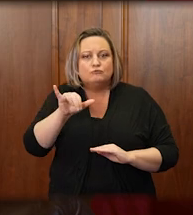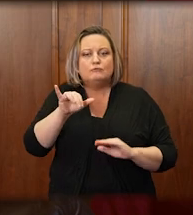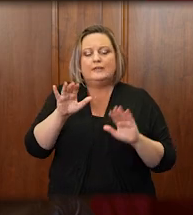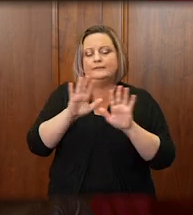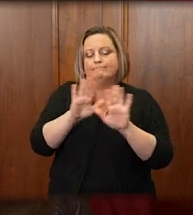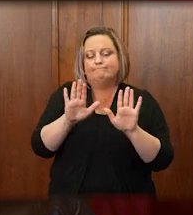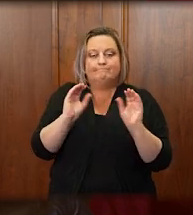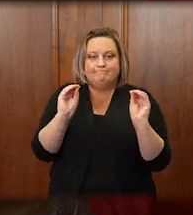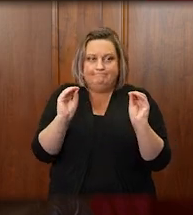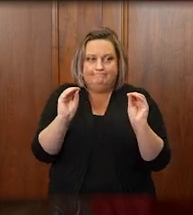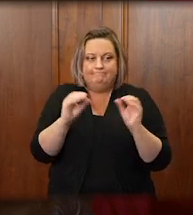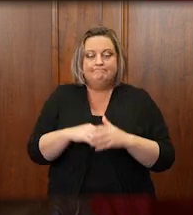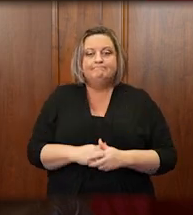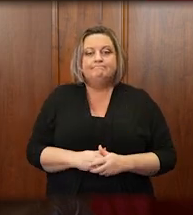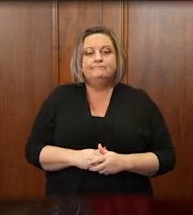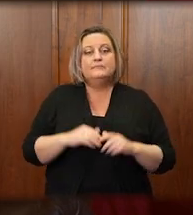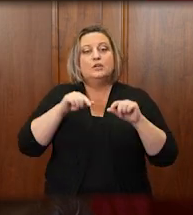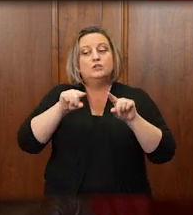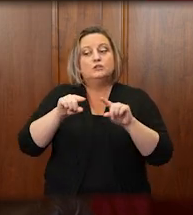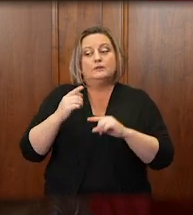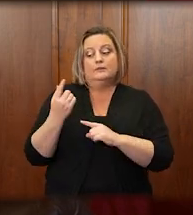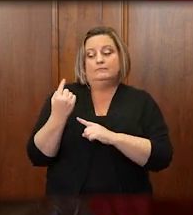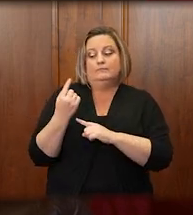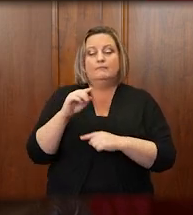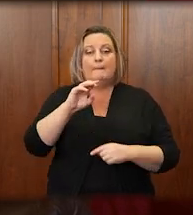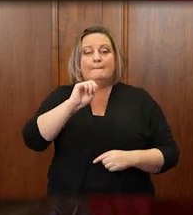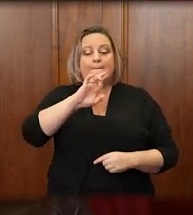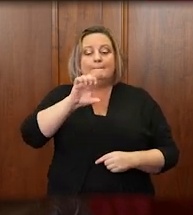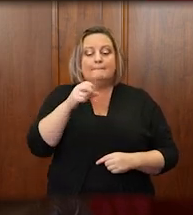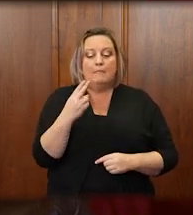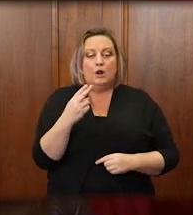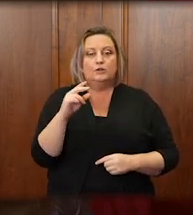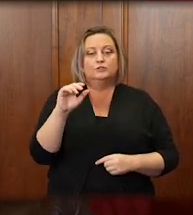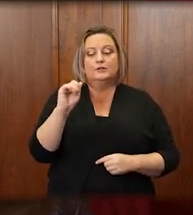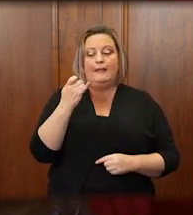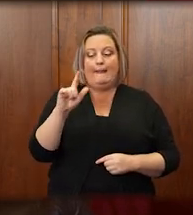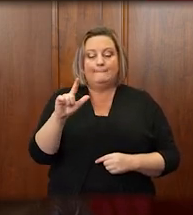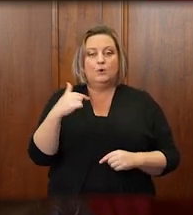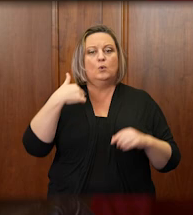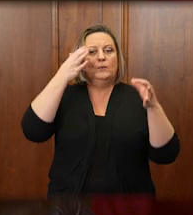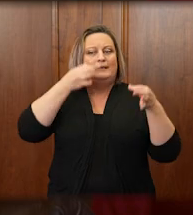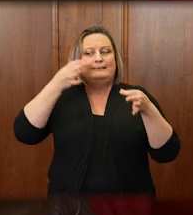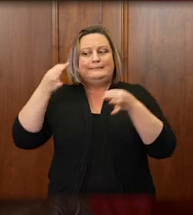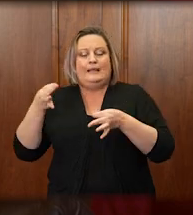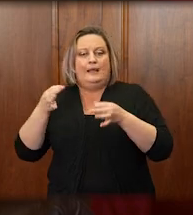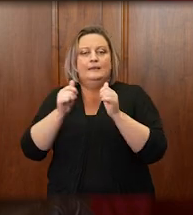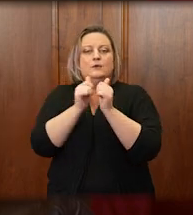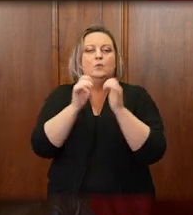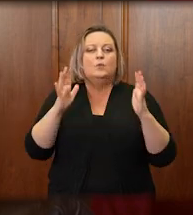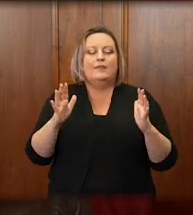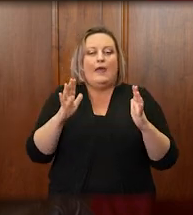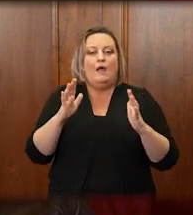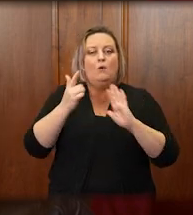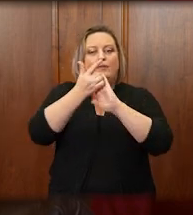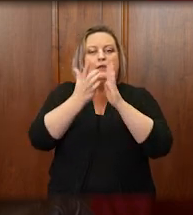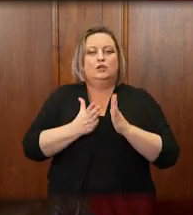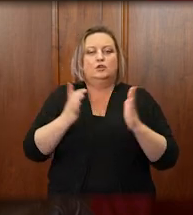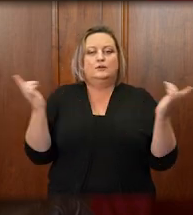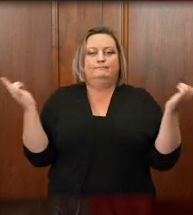During March and April of 2020, we decided cases on the briefs without oral argument from the attorneys.